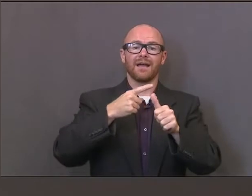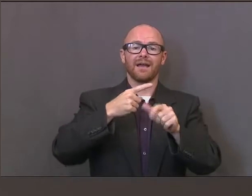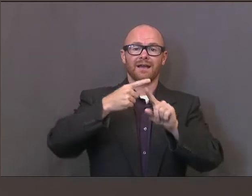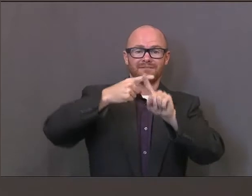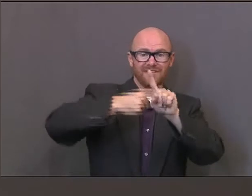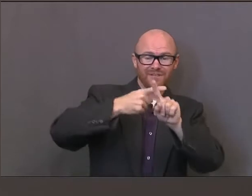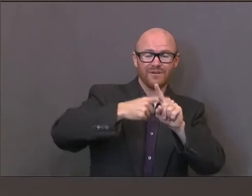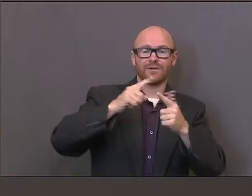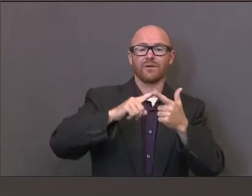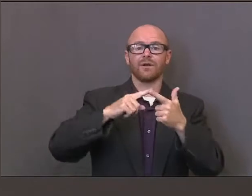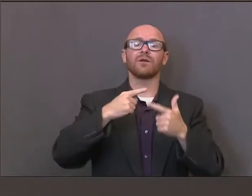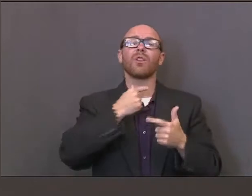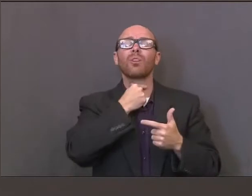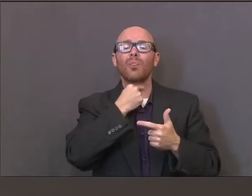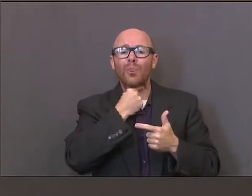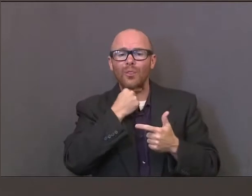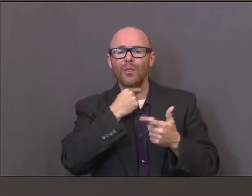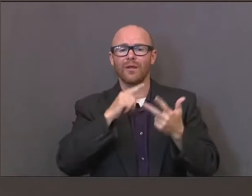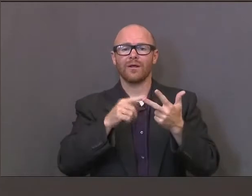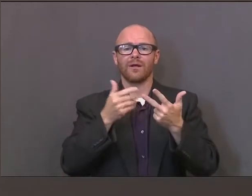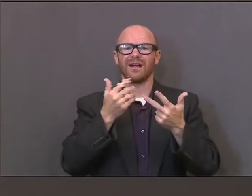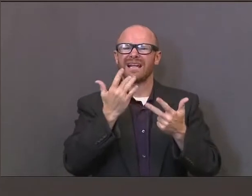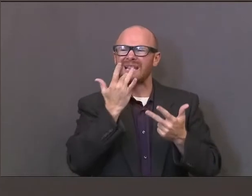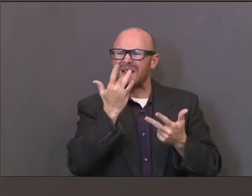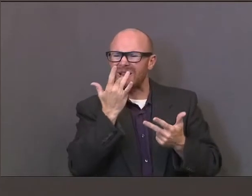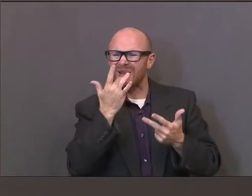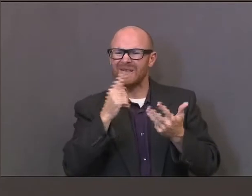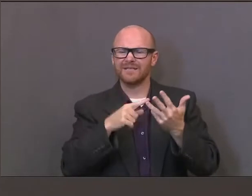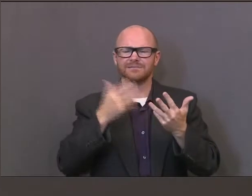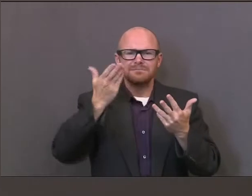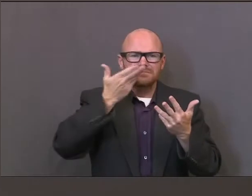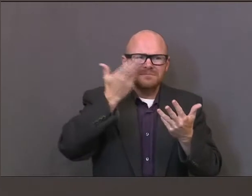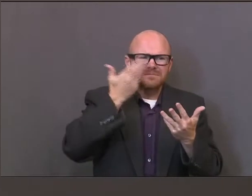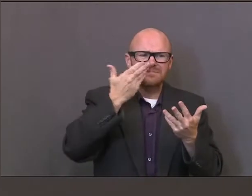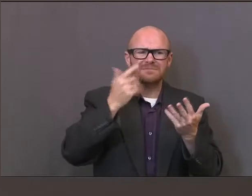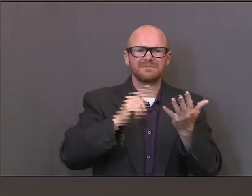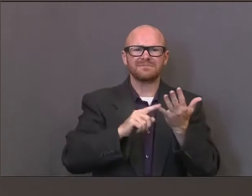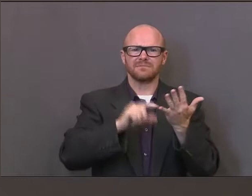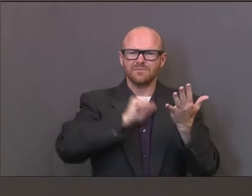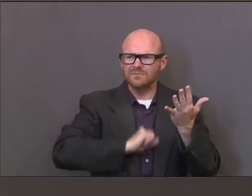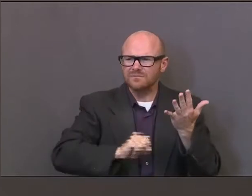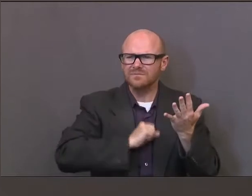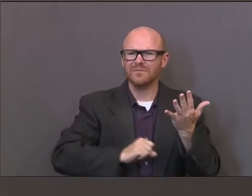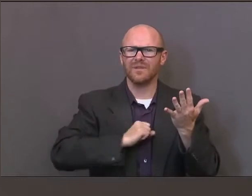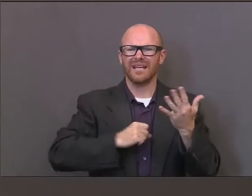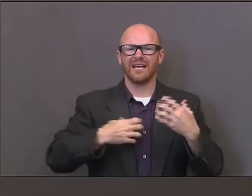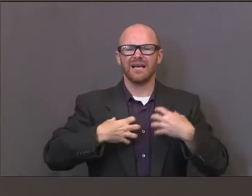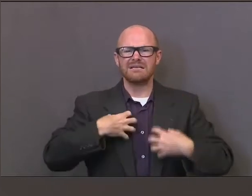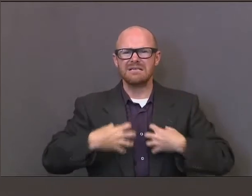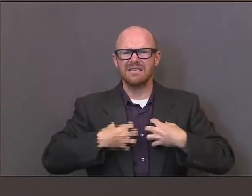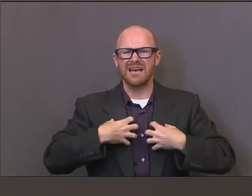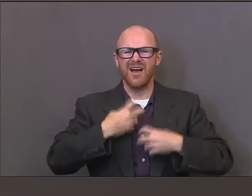loss of smell, loss of taste, muscle aches or stiffness or shortness of breath. If you have one of those sick symptoms,